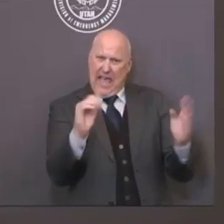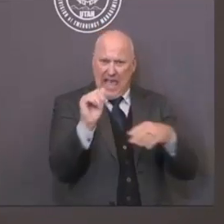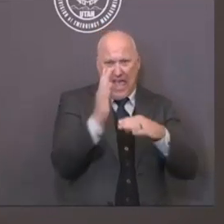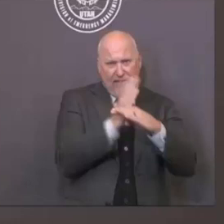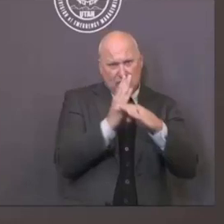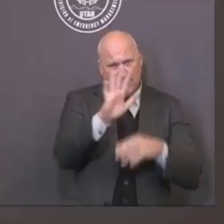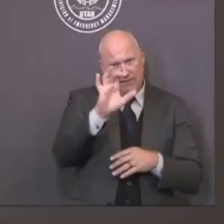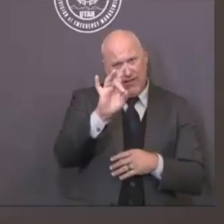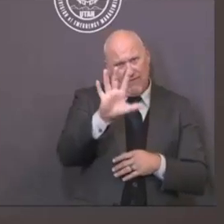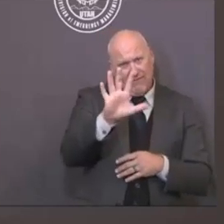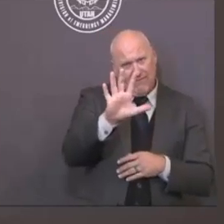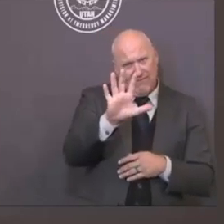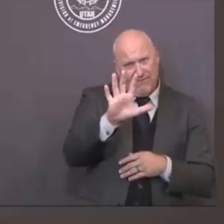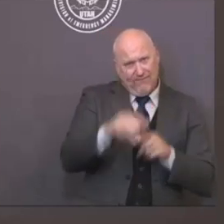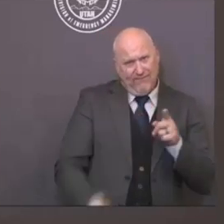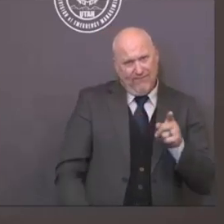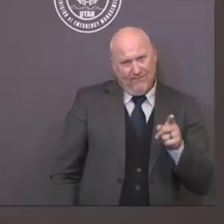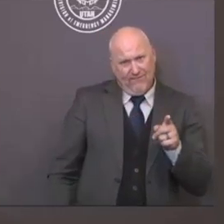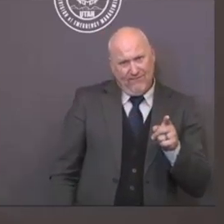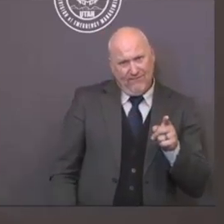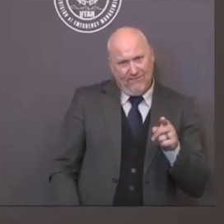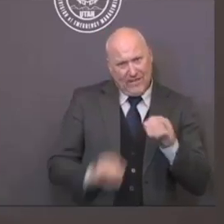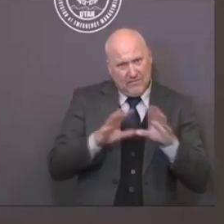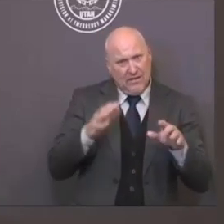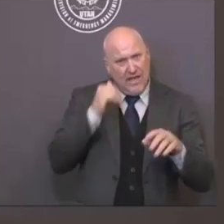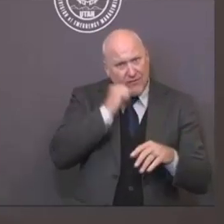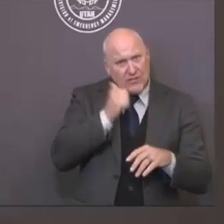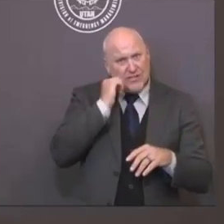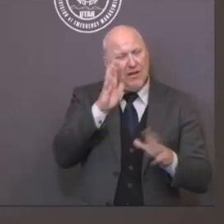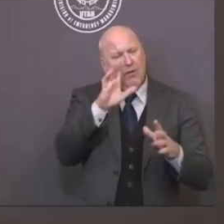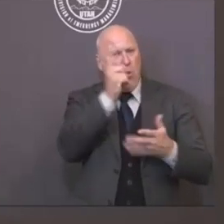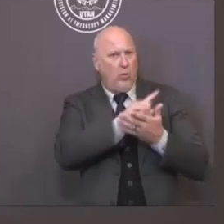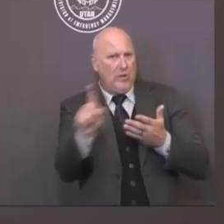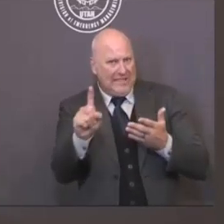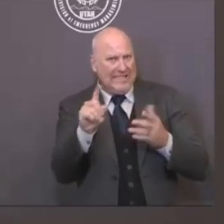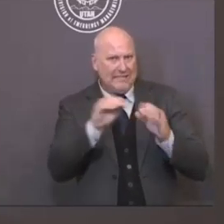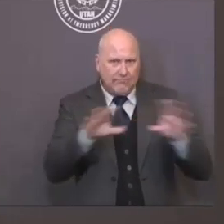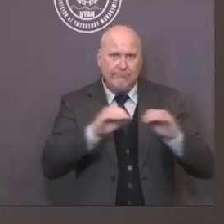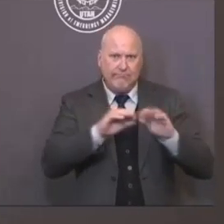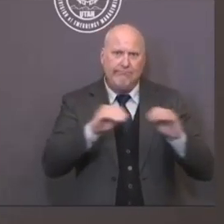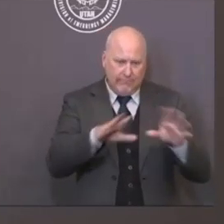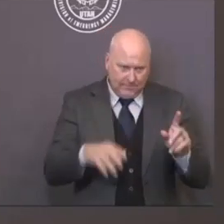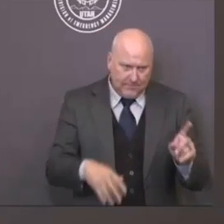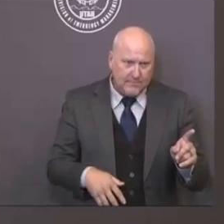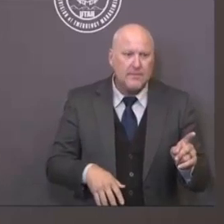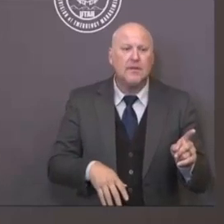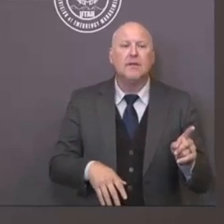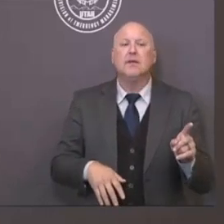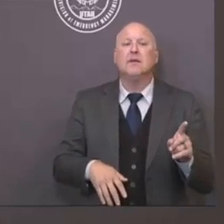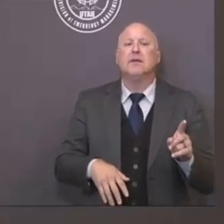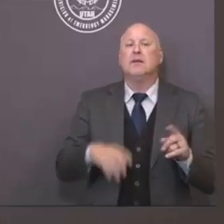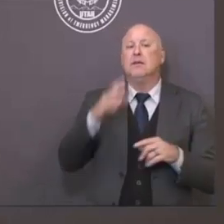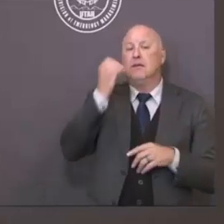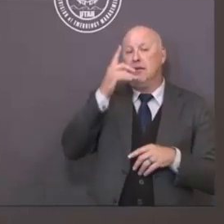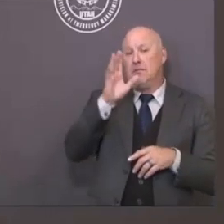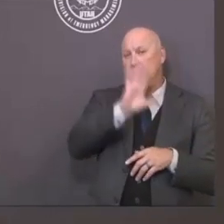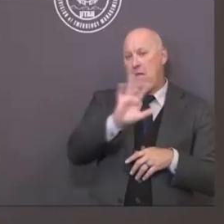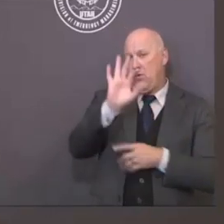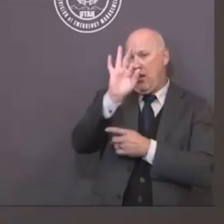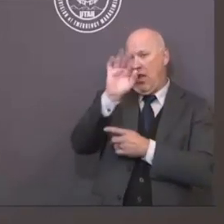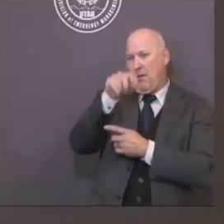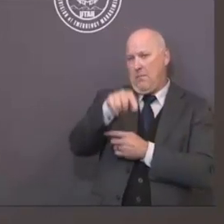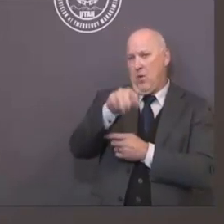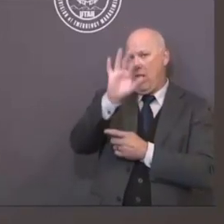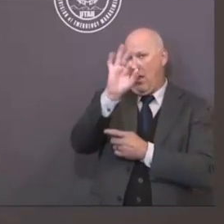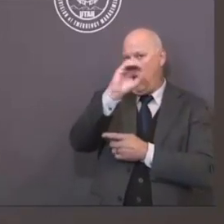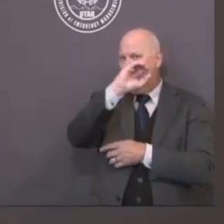Again, we were down at four. So we've more than doubled our infection rate, and we've more than doubled our number of cases that have taken